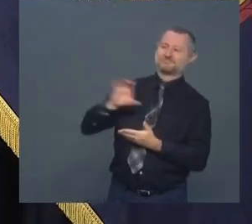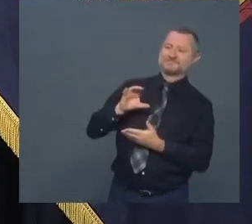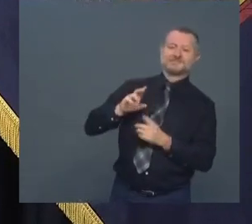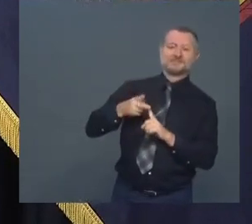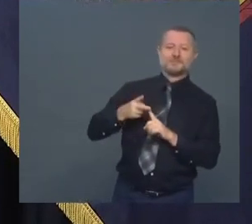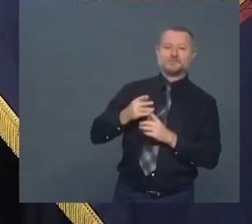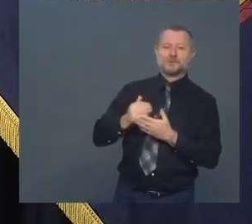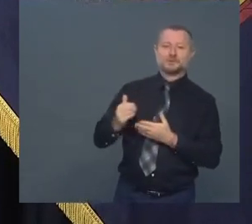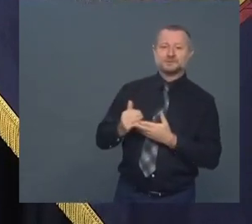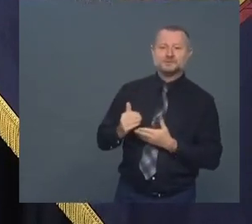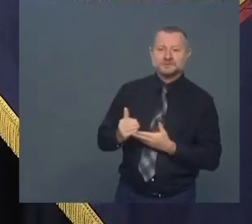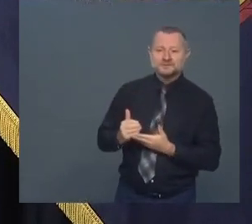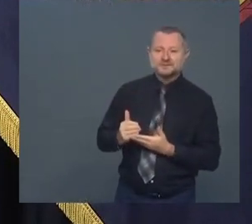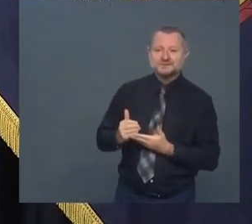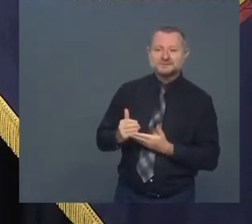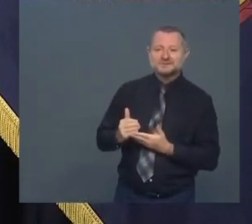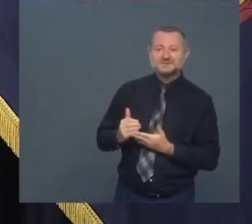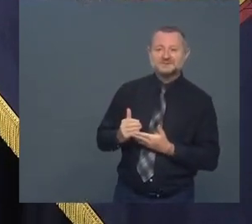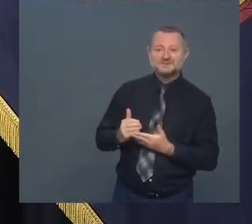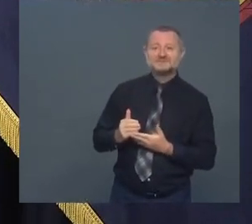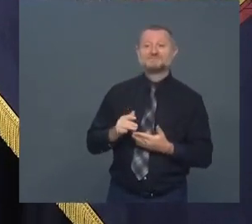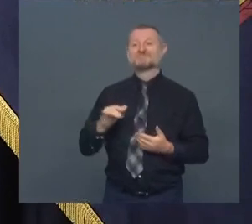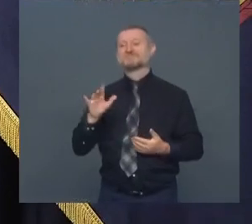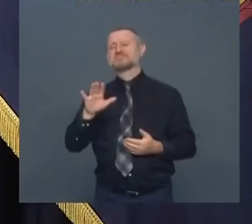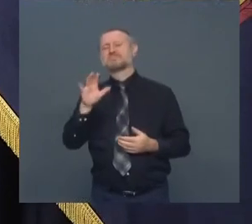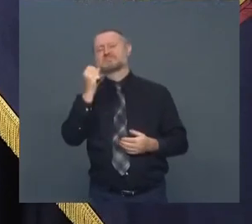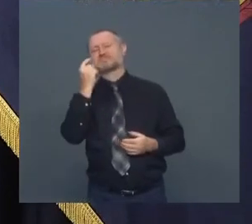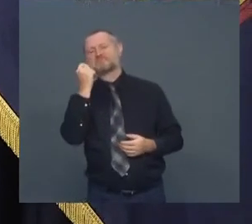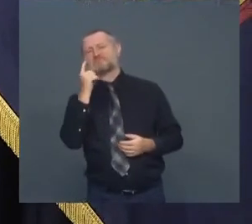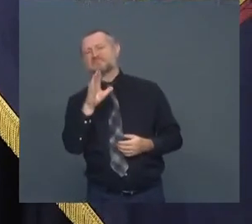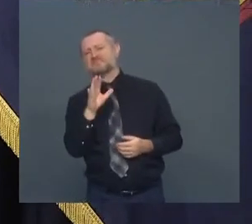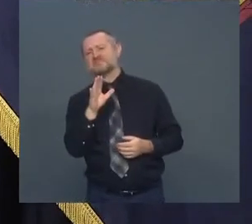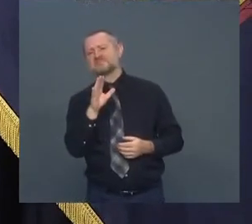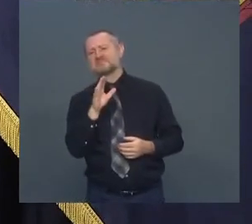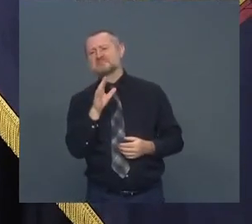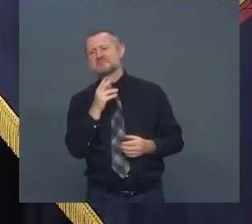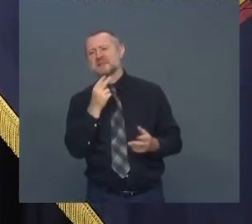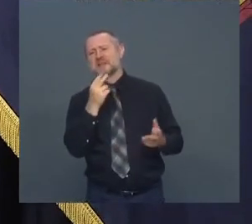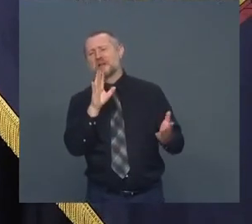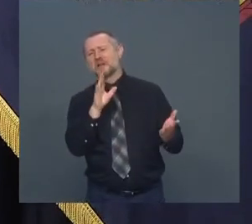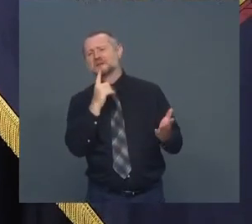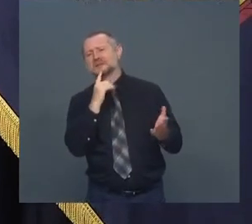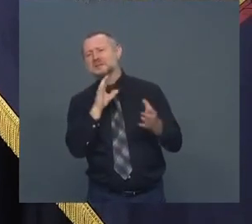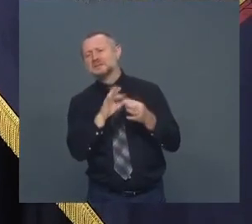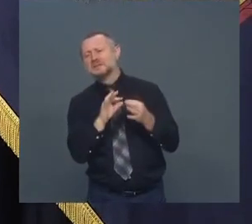But honey, we were spending your entire income just to pay the current mortgage.